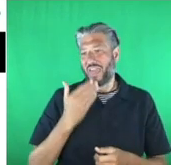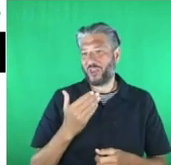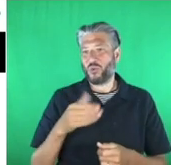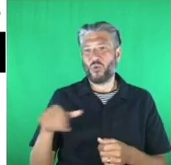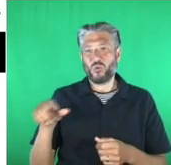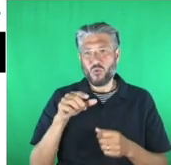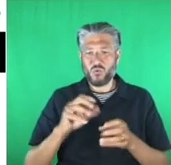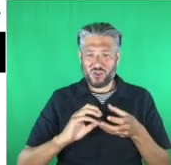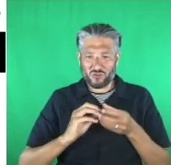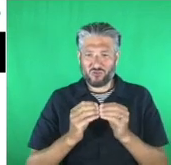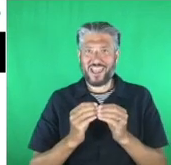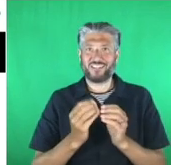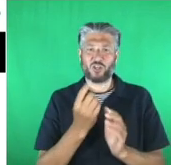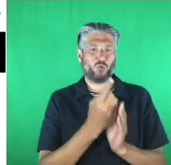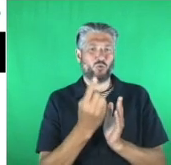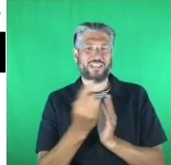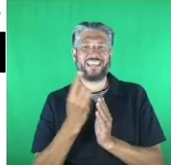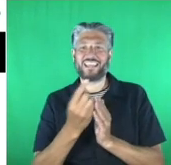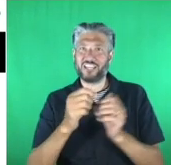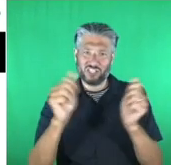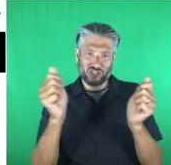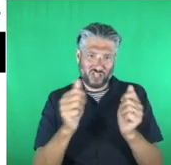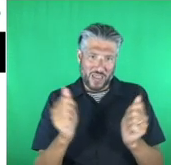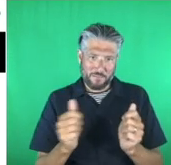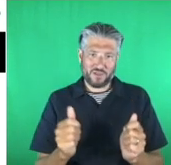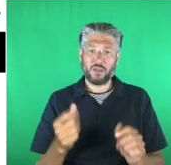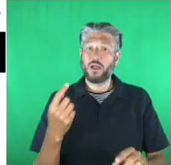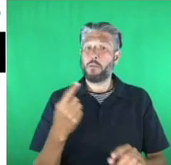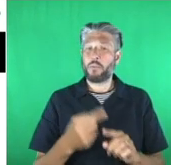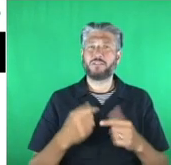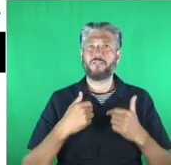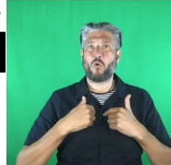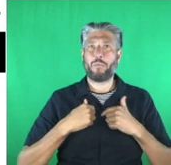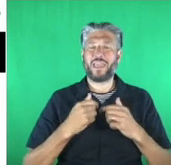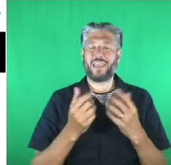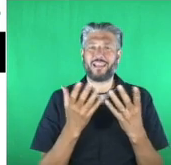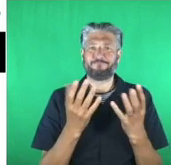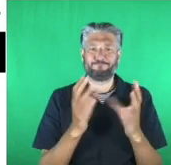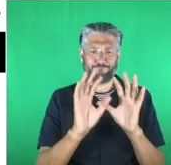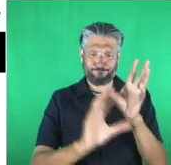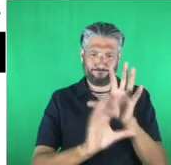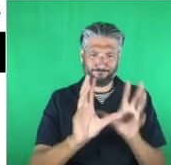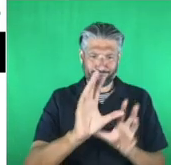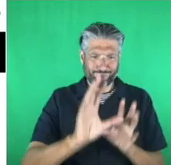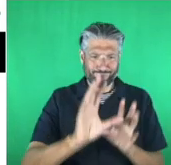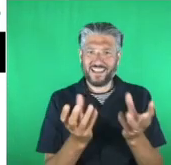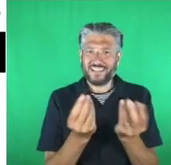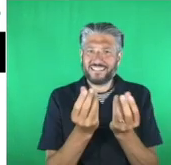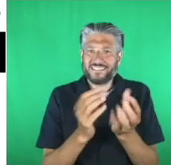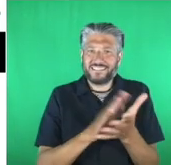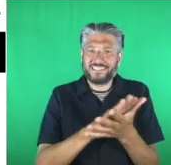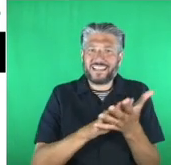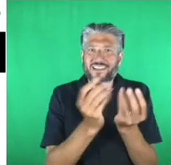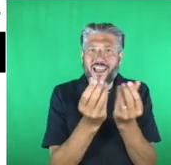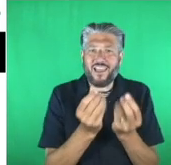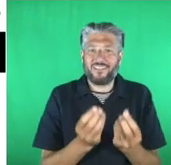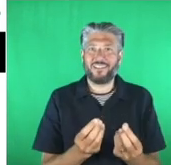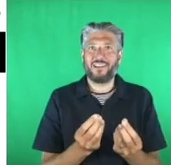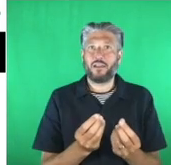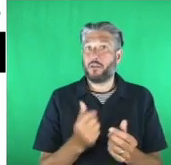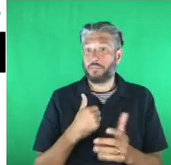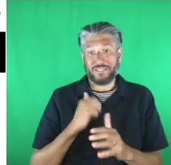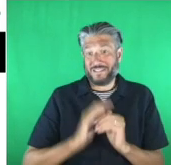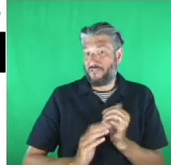tactile element. And I have never received an insect shaped award before.